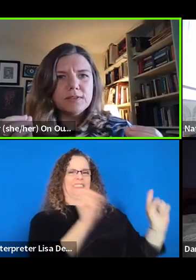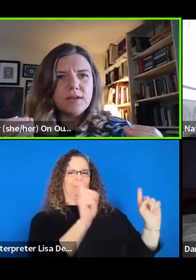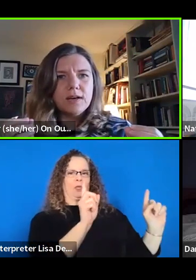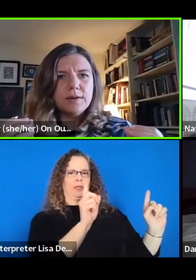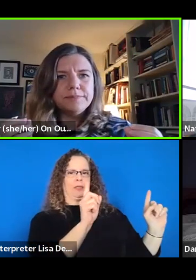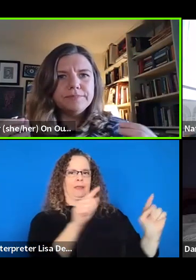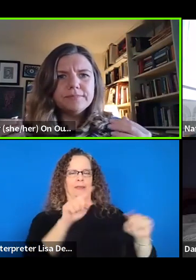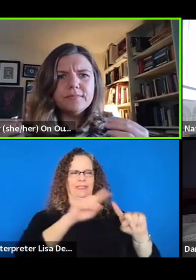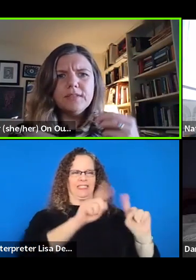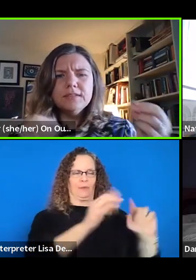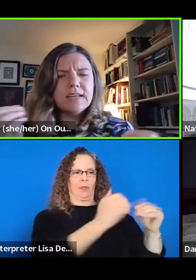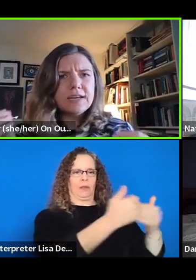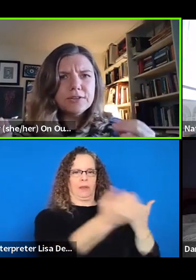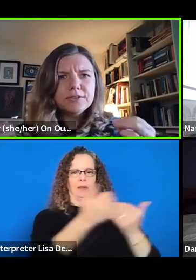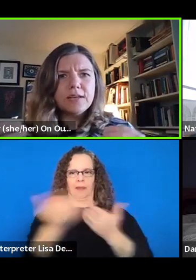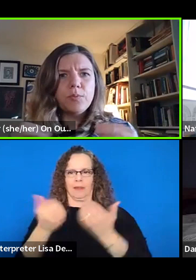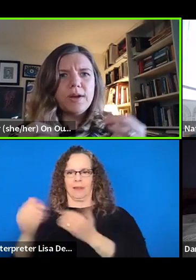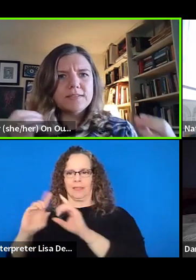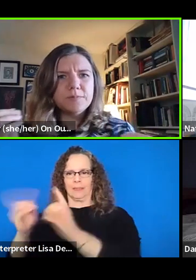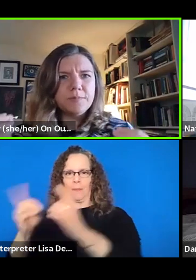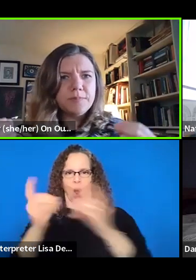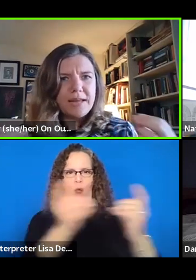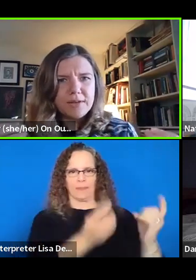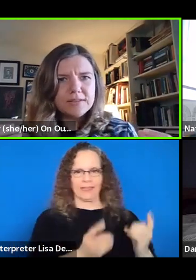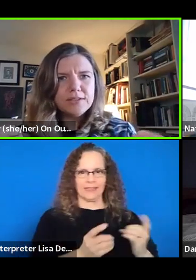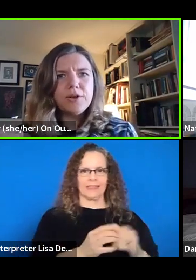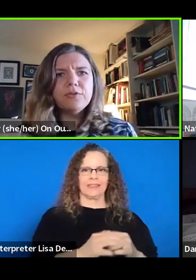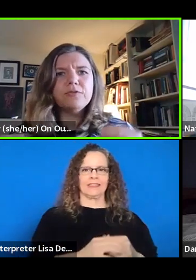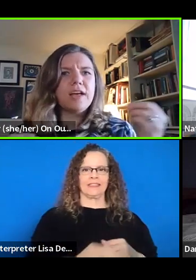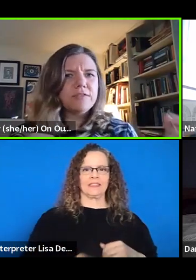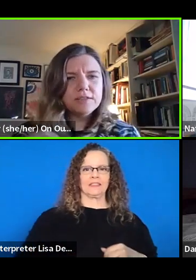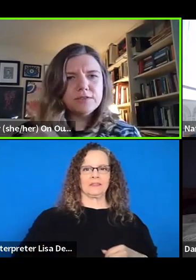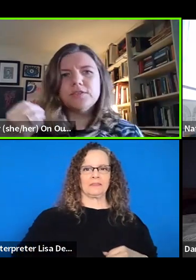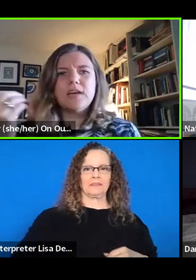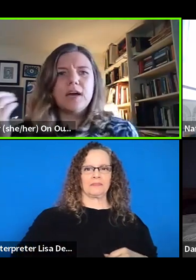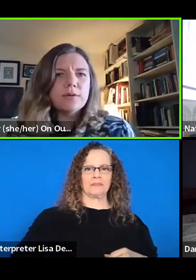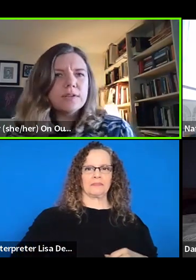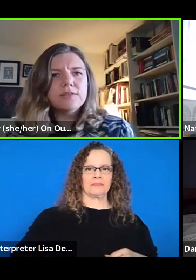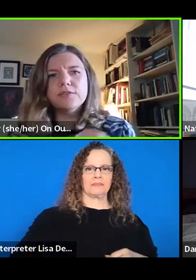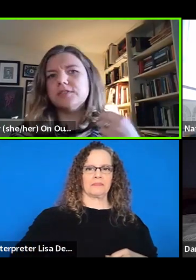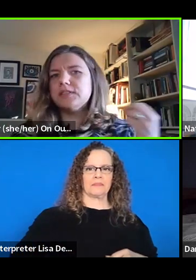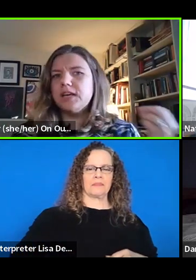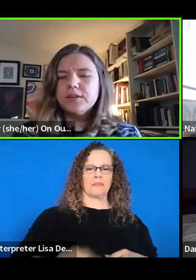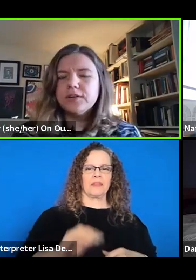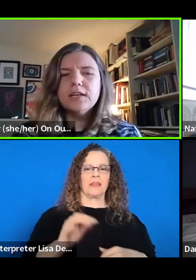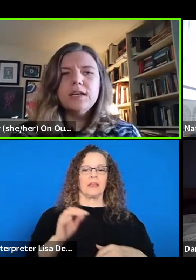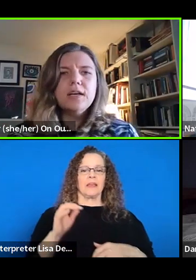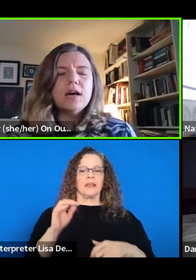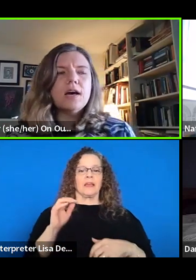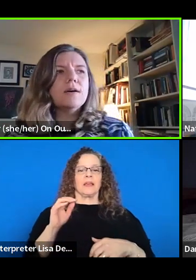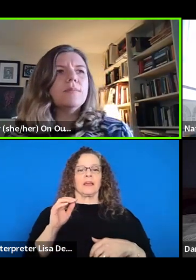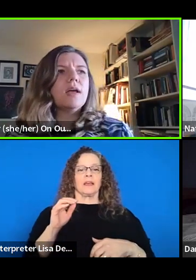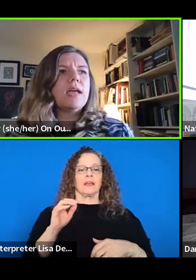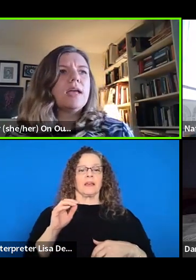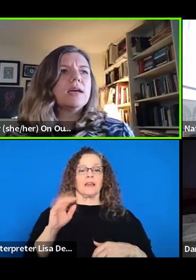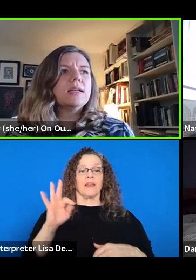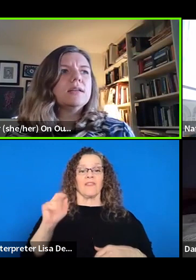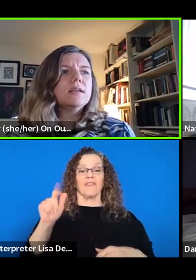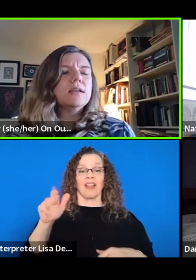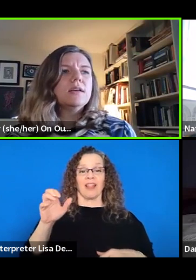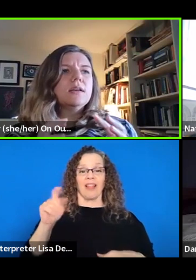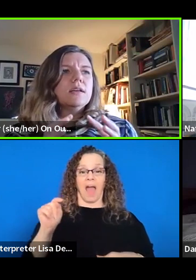it's even different, um, scales and ways of payment, you know, flat fees versus hourly versus salary. Um,